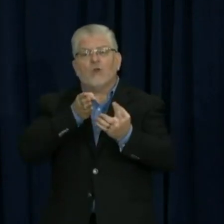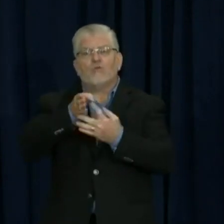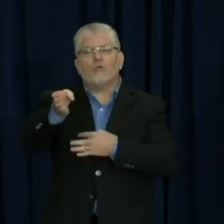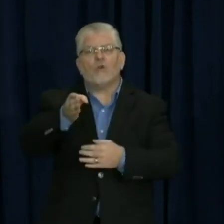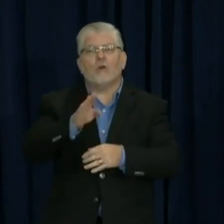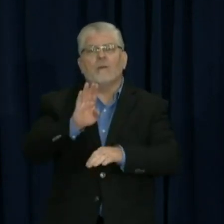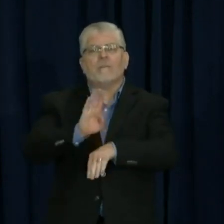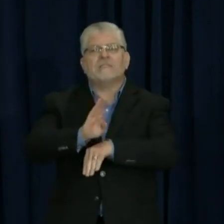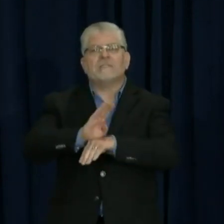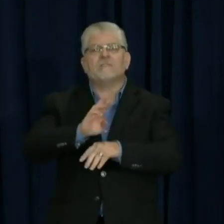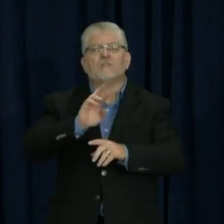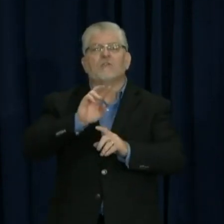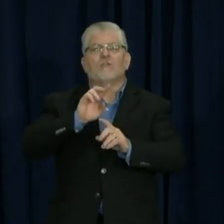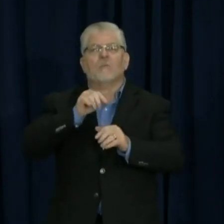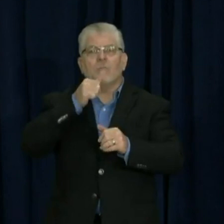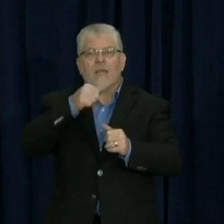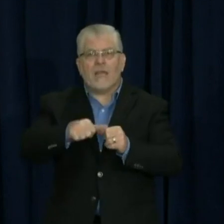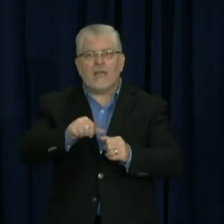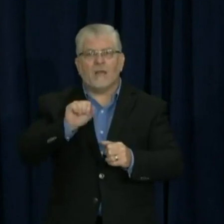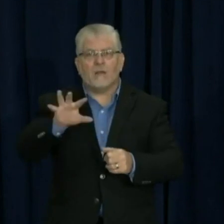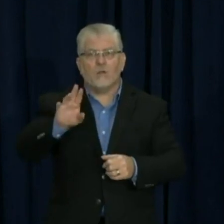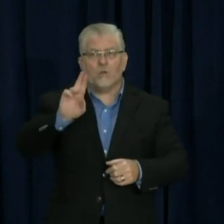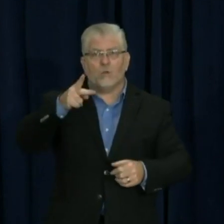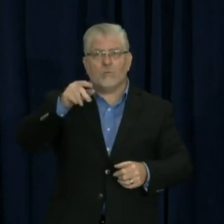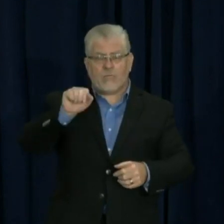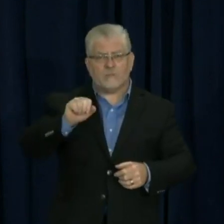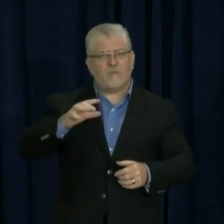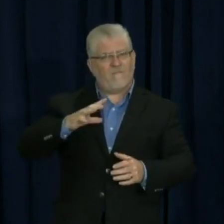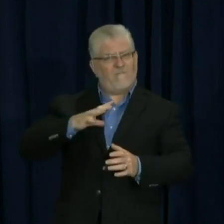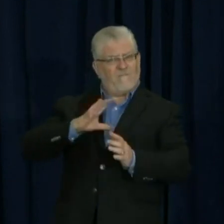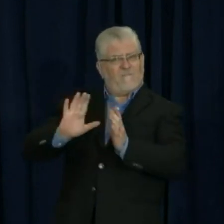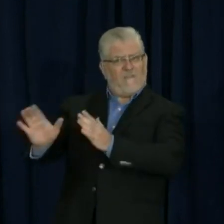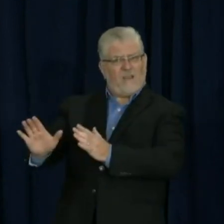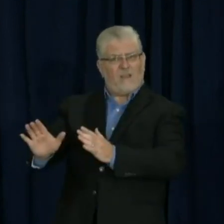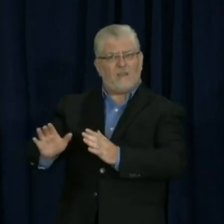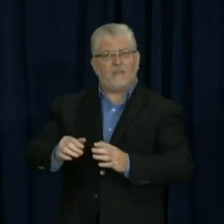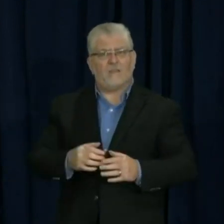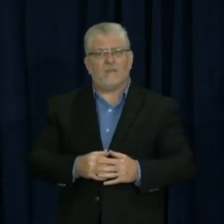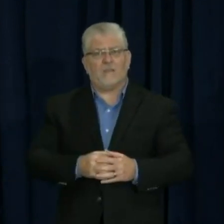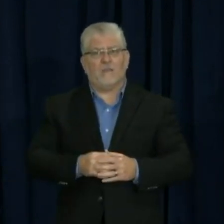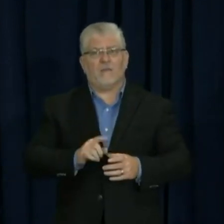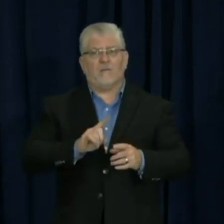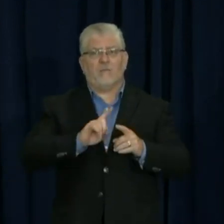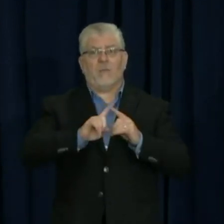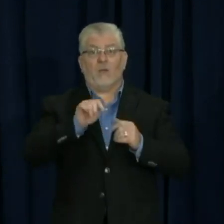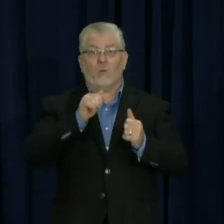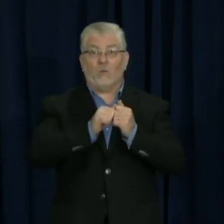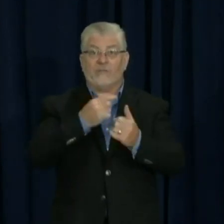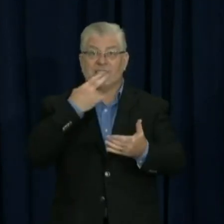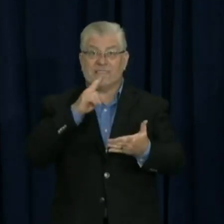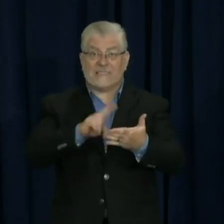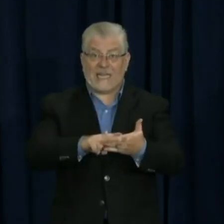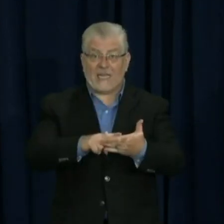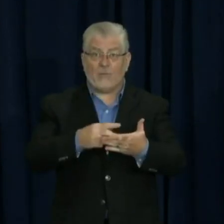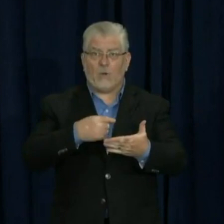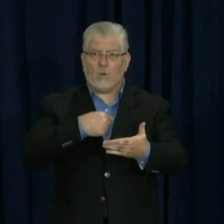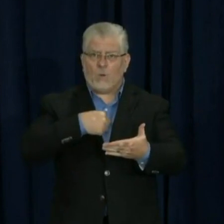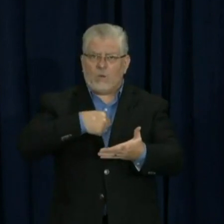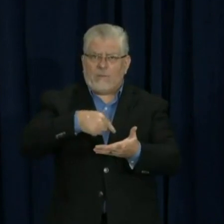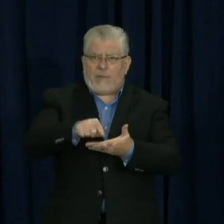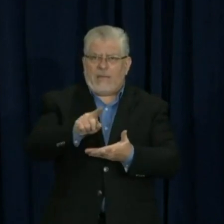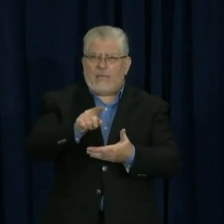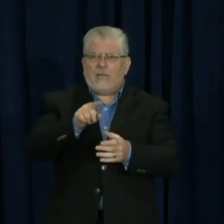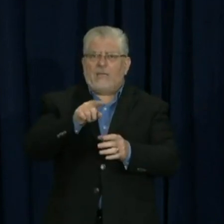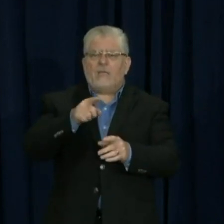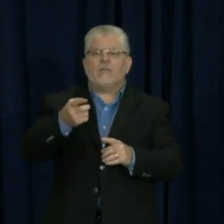permit, we did it that way. If they wanted to literally have us reimburse them for stamps or metered postage, we did it however they want. So some of them are not even,